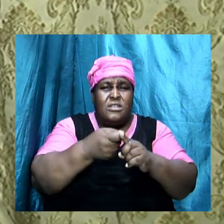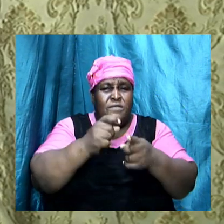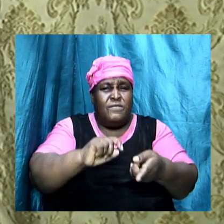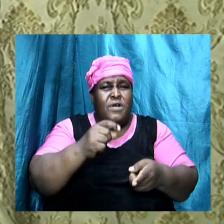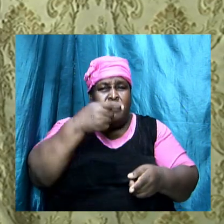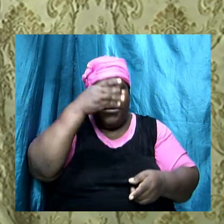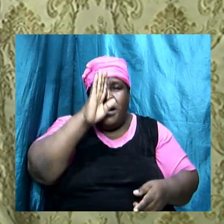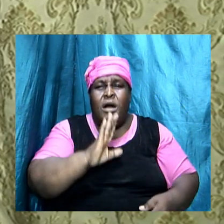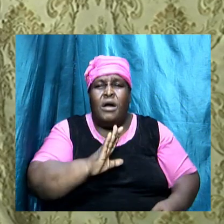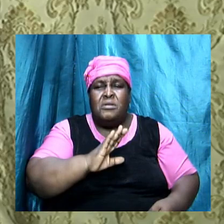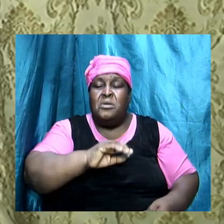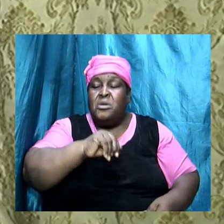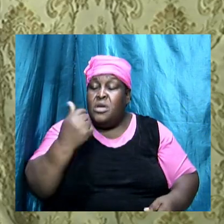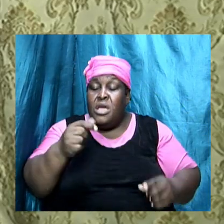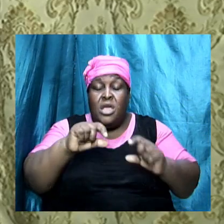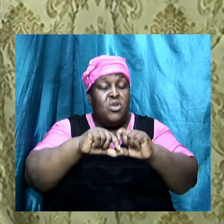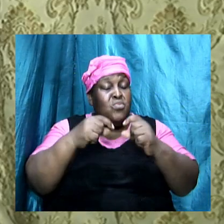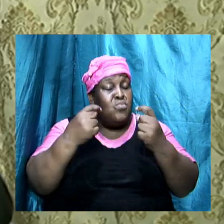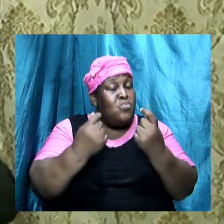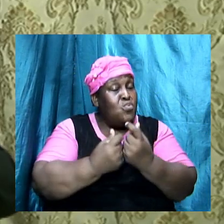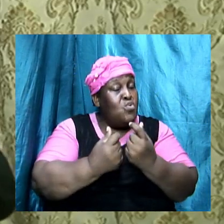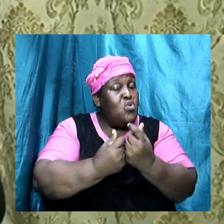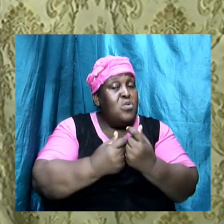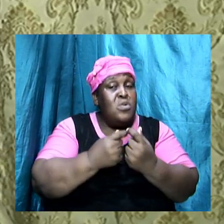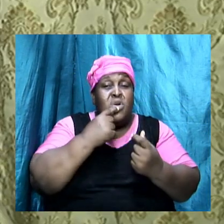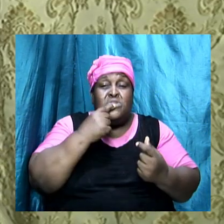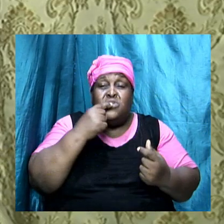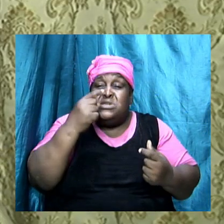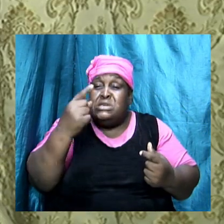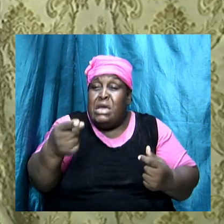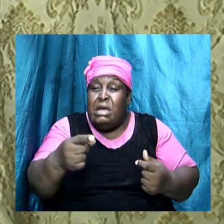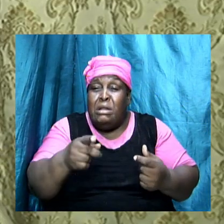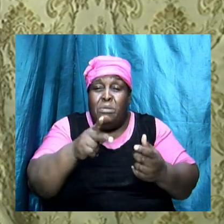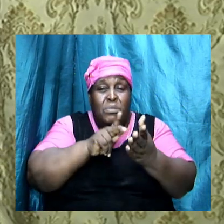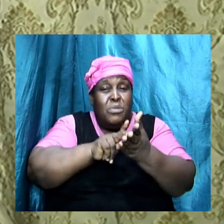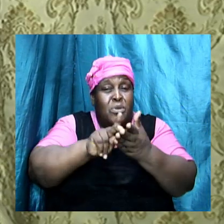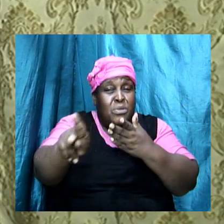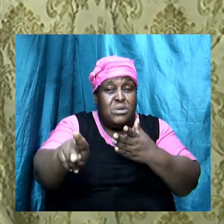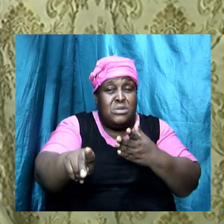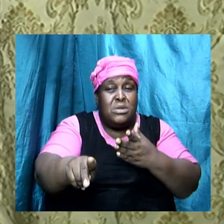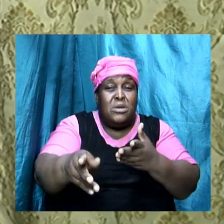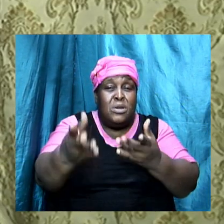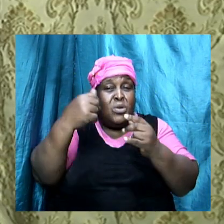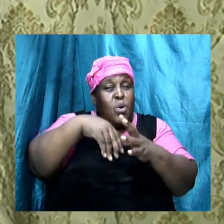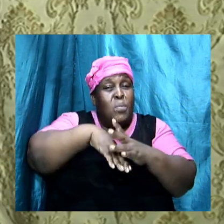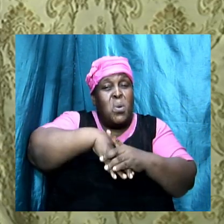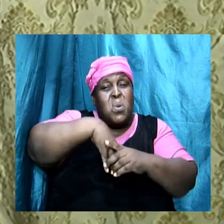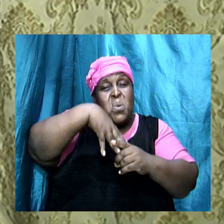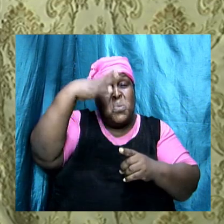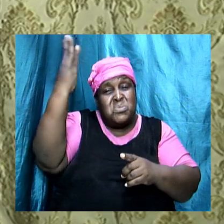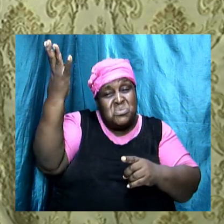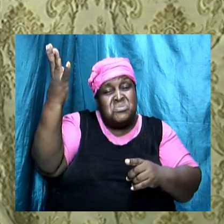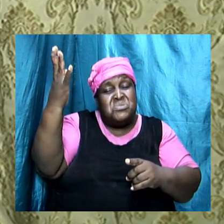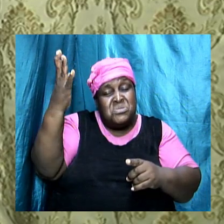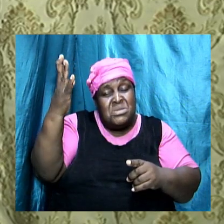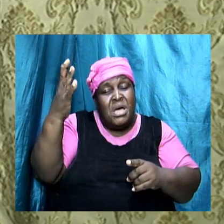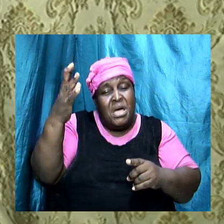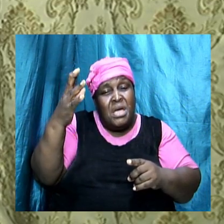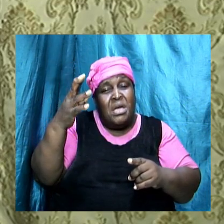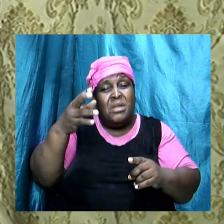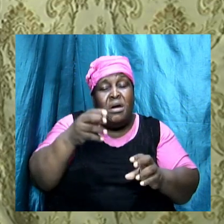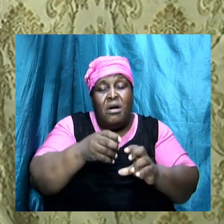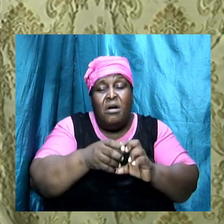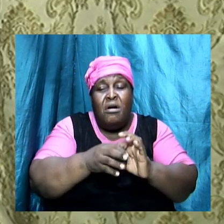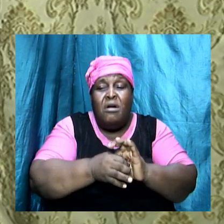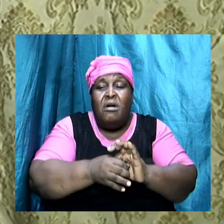group, amen, that tells us that purity comes outside, the only way purity comes